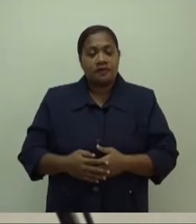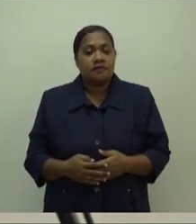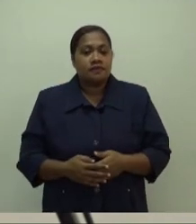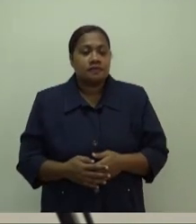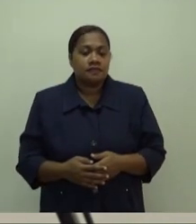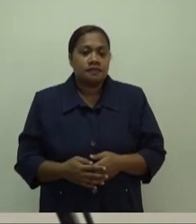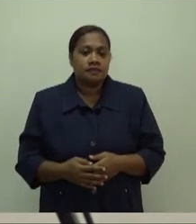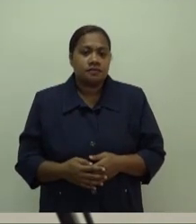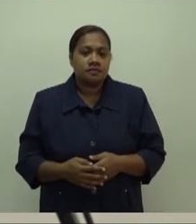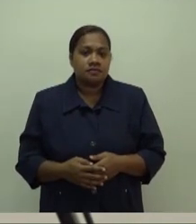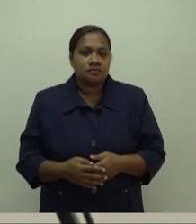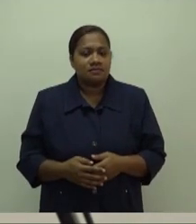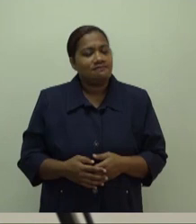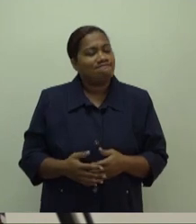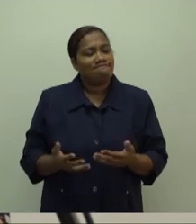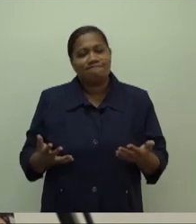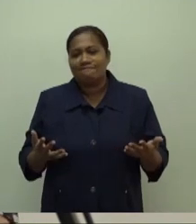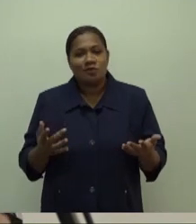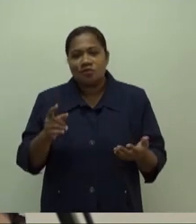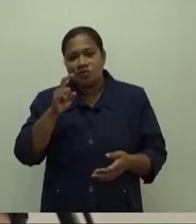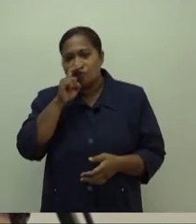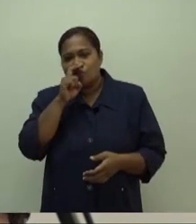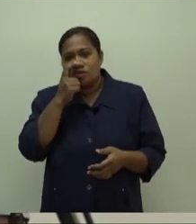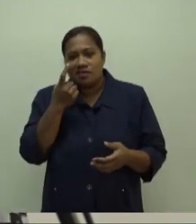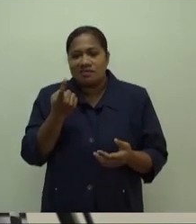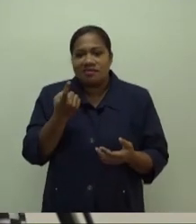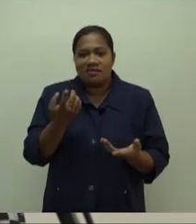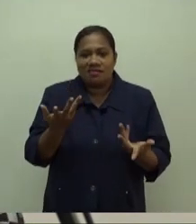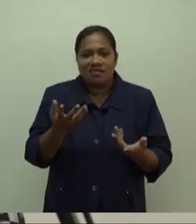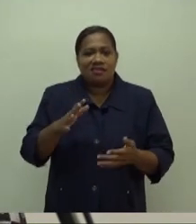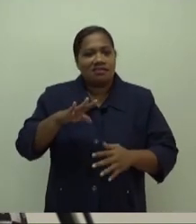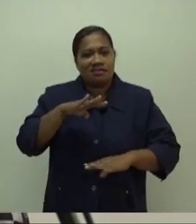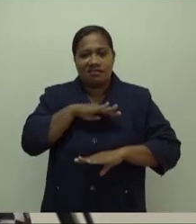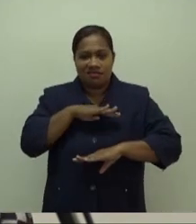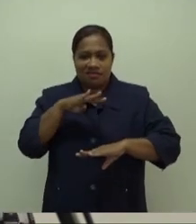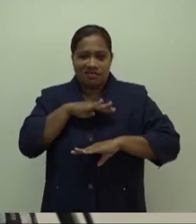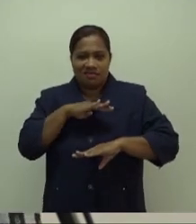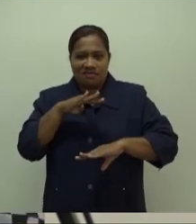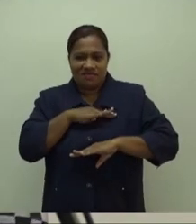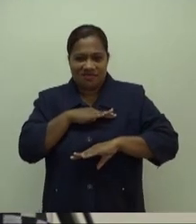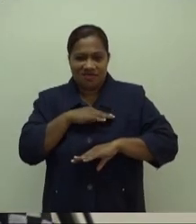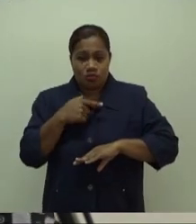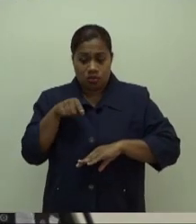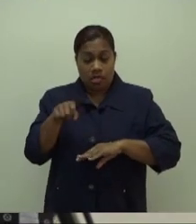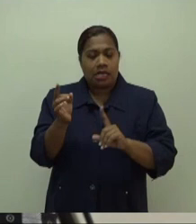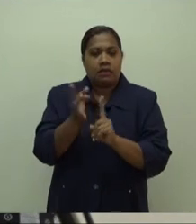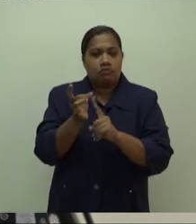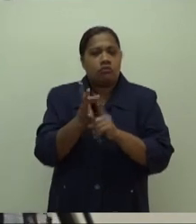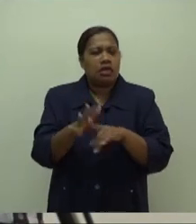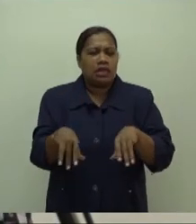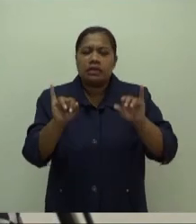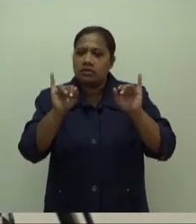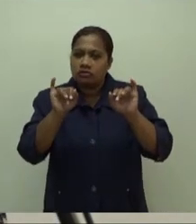But we can't settle for a handful of headlines on such an important issue. We have to keep talking about these diseases,